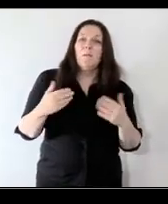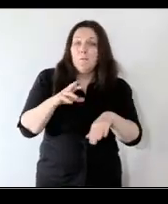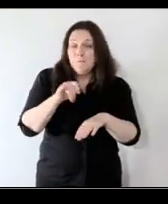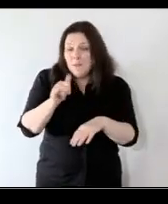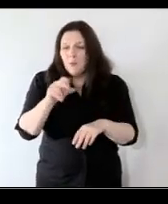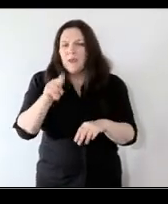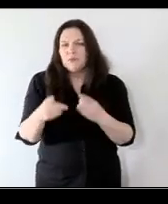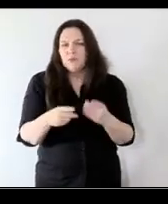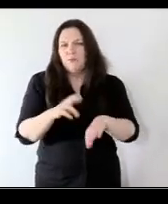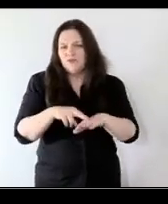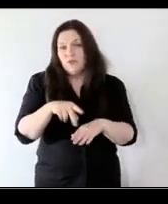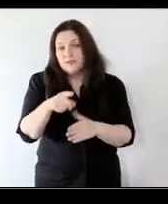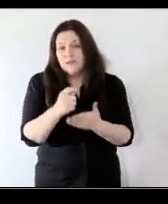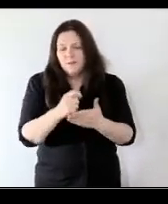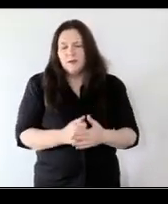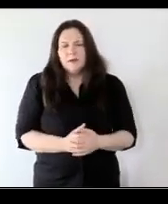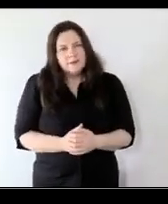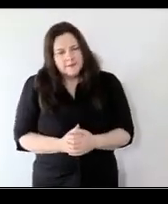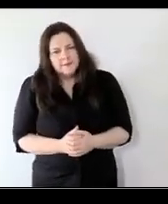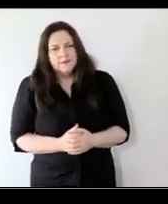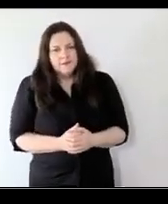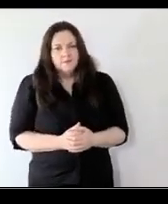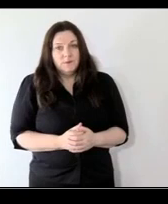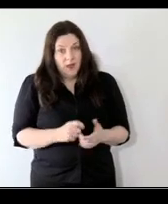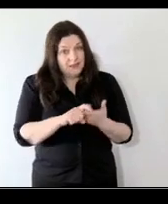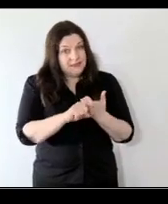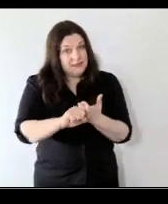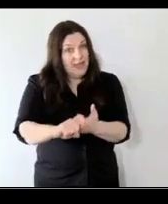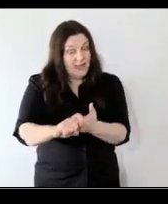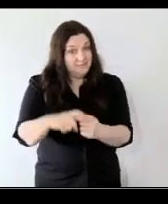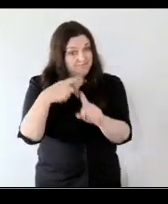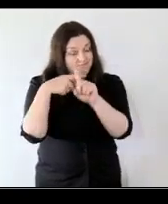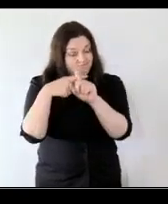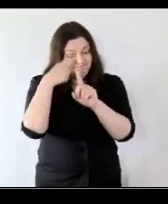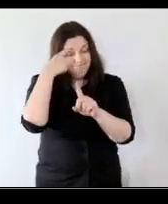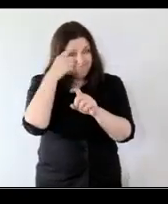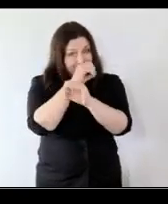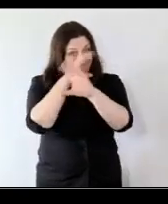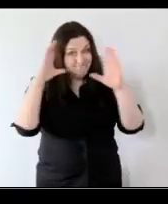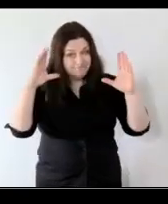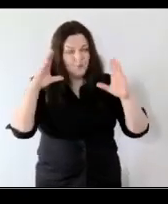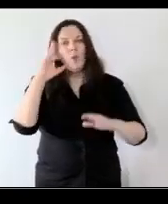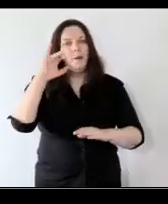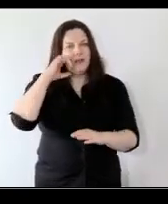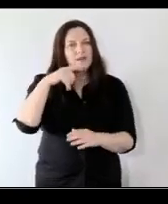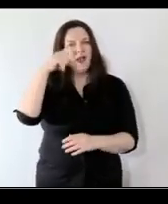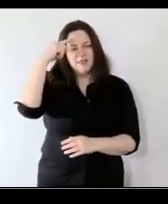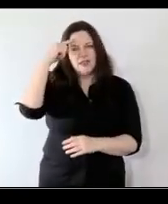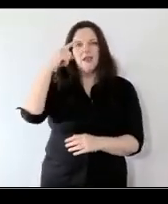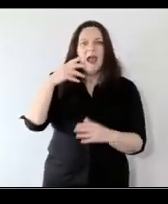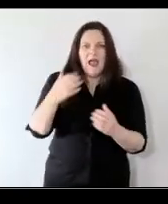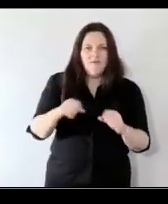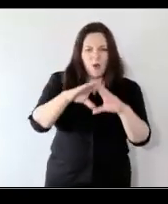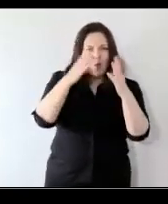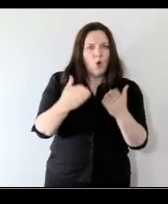better this time i do i i stay optimistic because i do think there is a